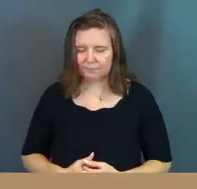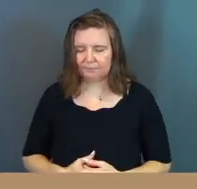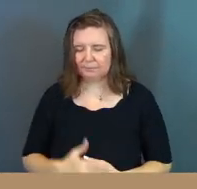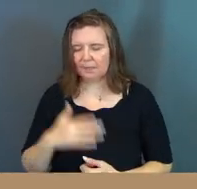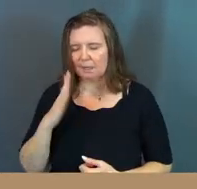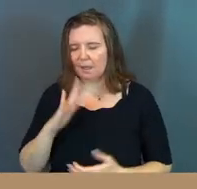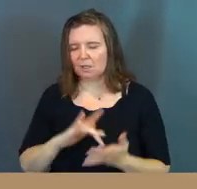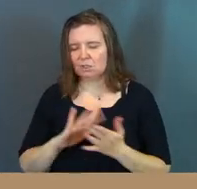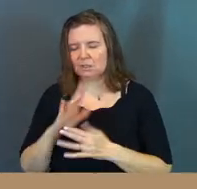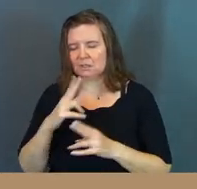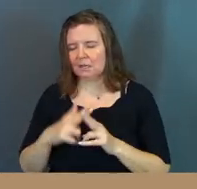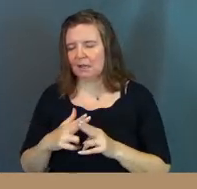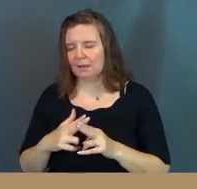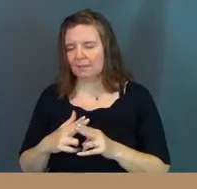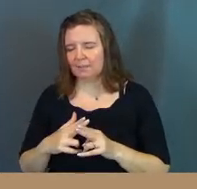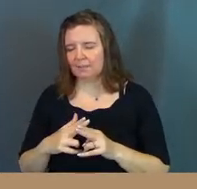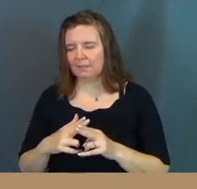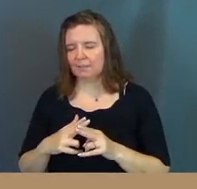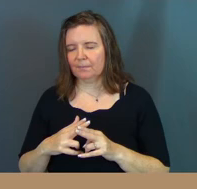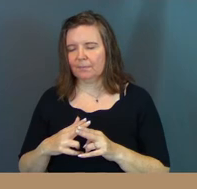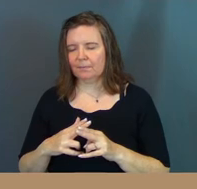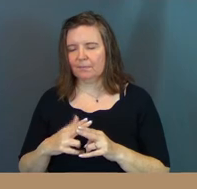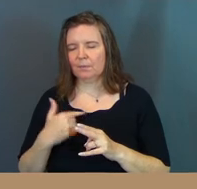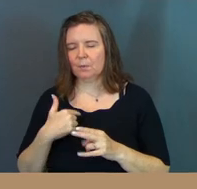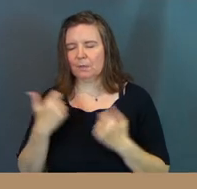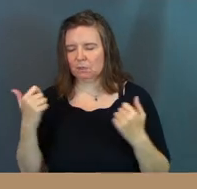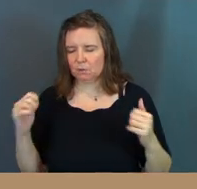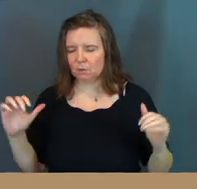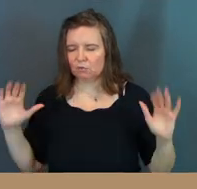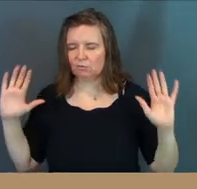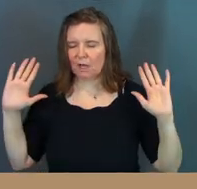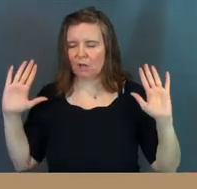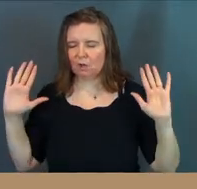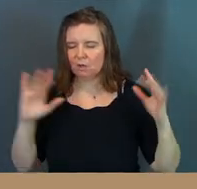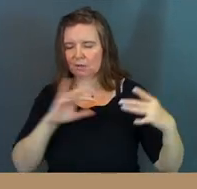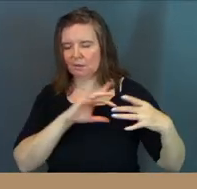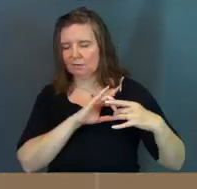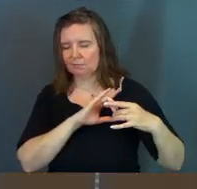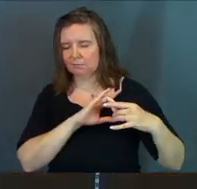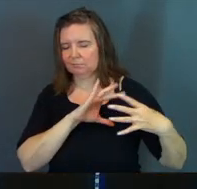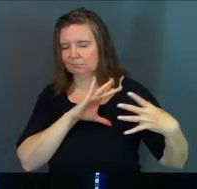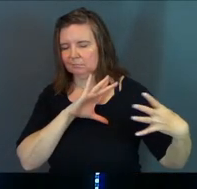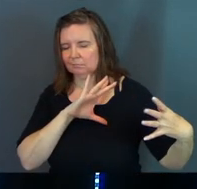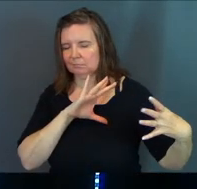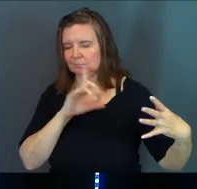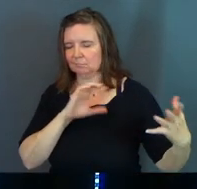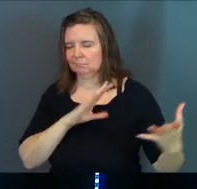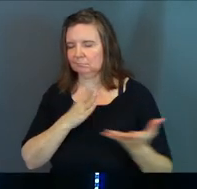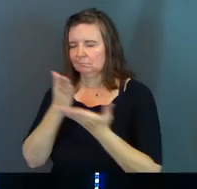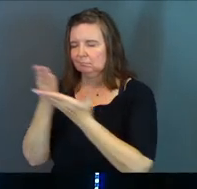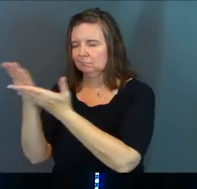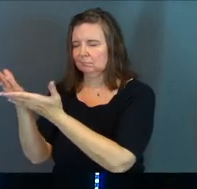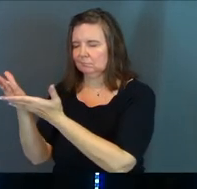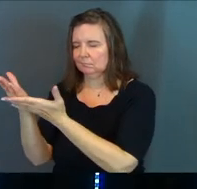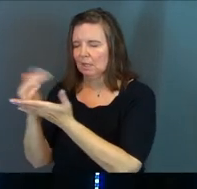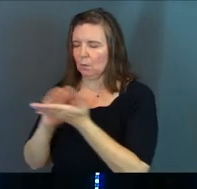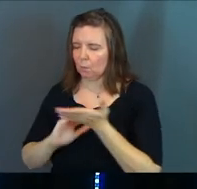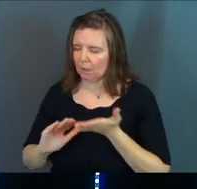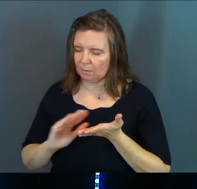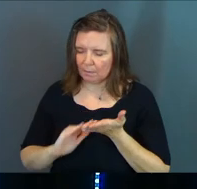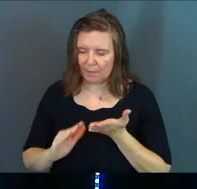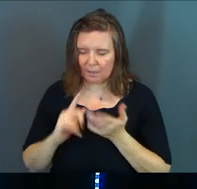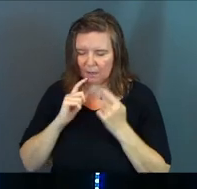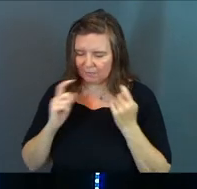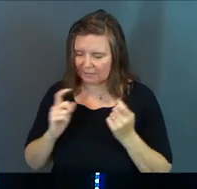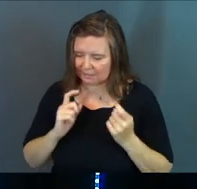And, God, in Jesus' name right now, we surrender that foothold to you. Lord, we repent of the sin